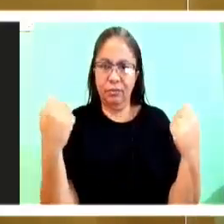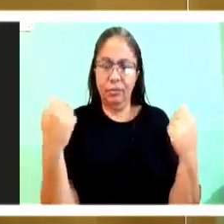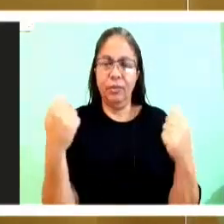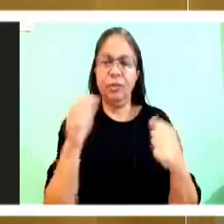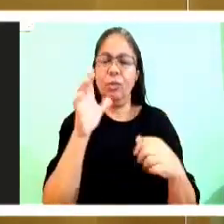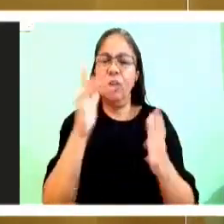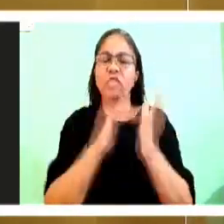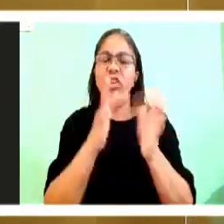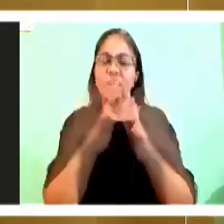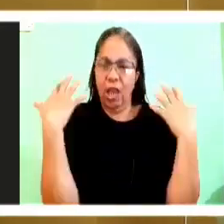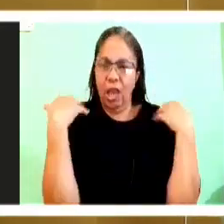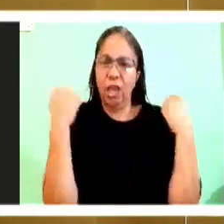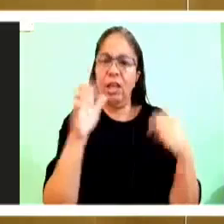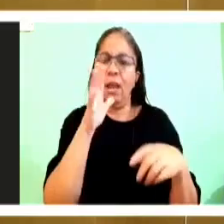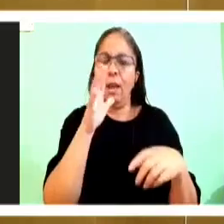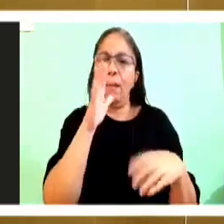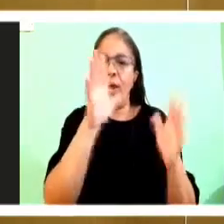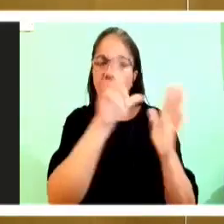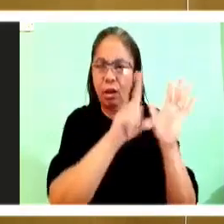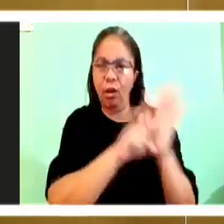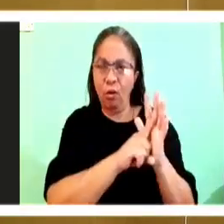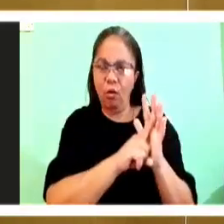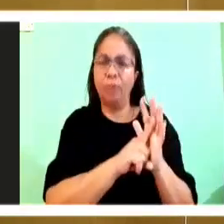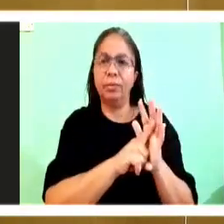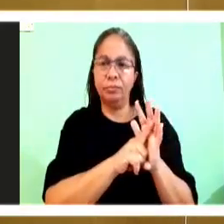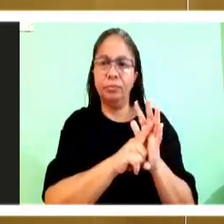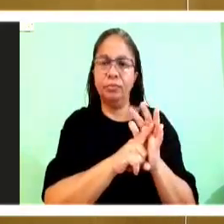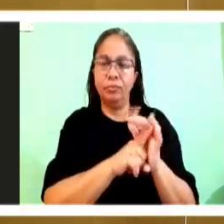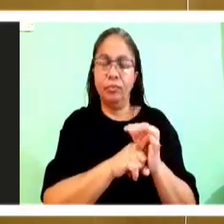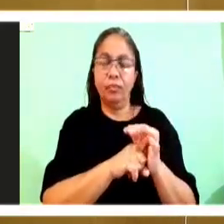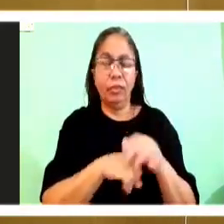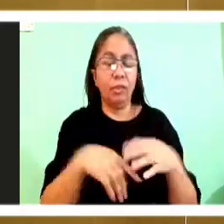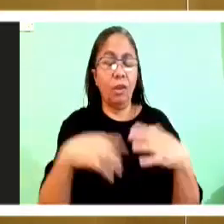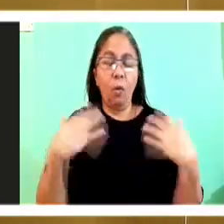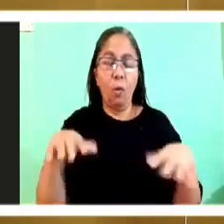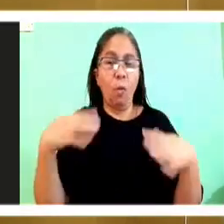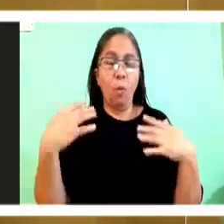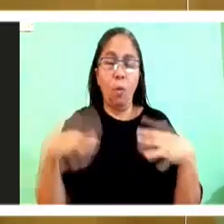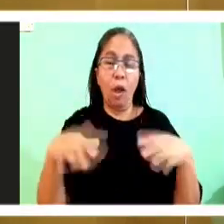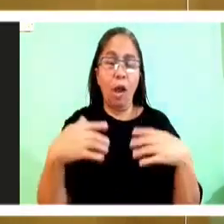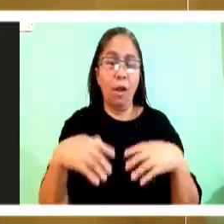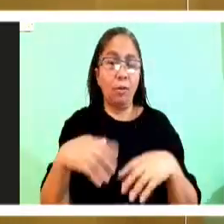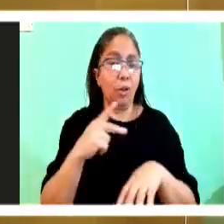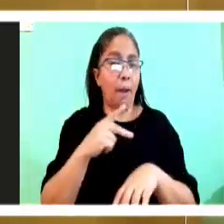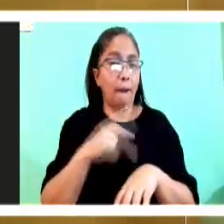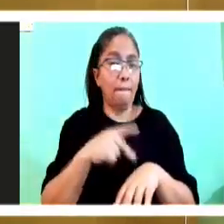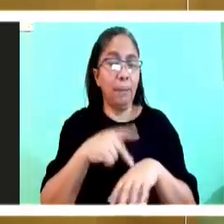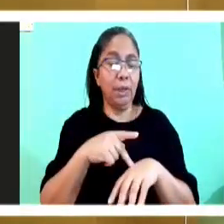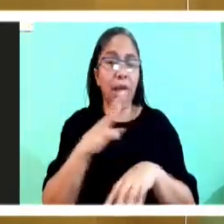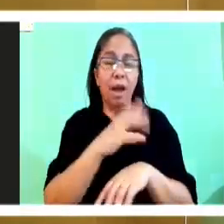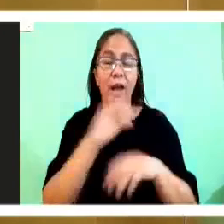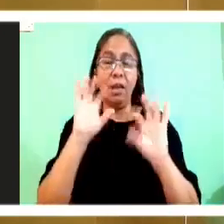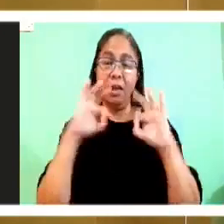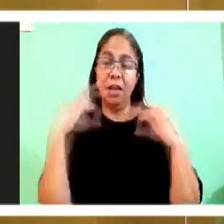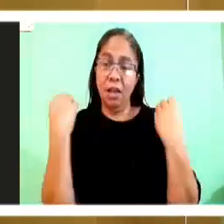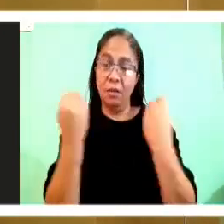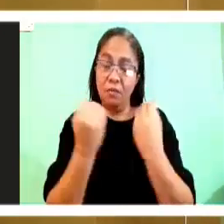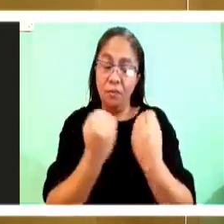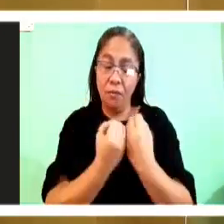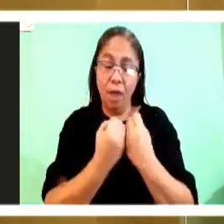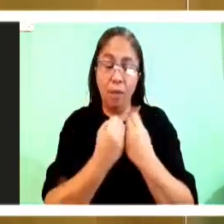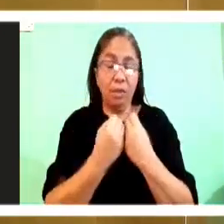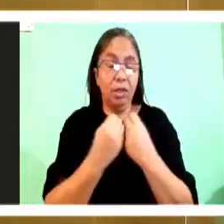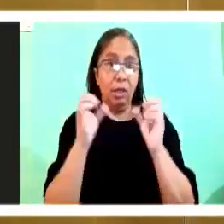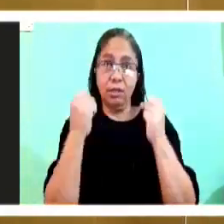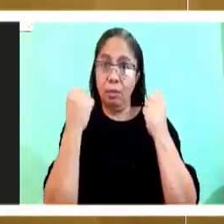-law. Which would have been a very dramatic miracle for Simon and his whole household. And remember, after that healing, many,